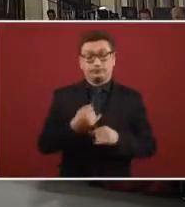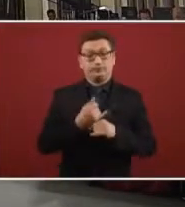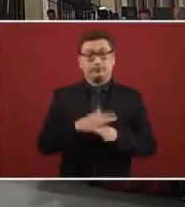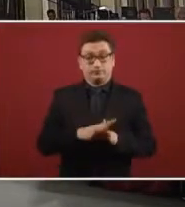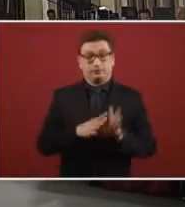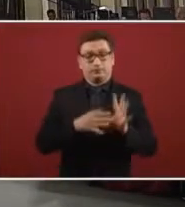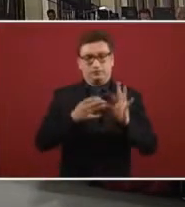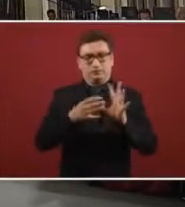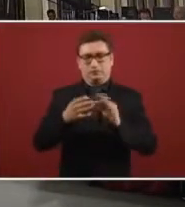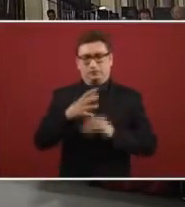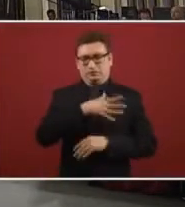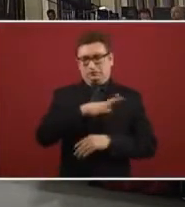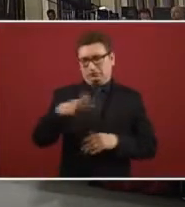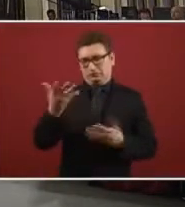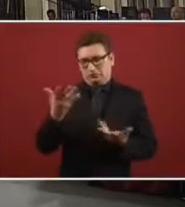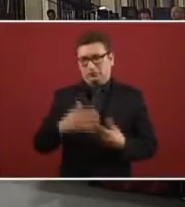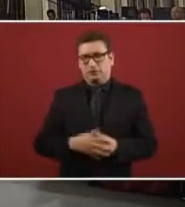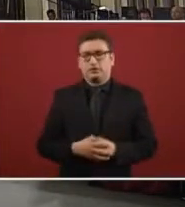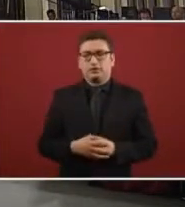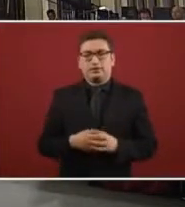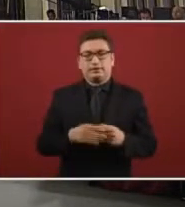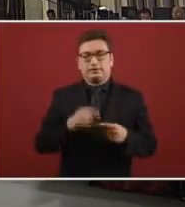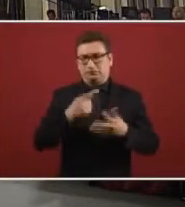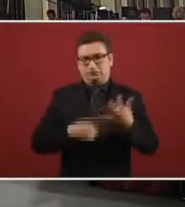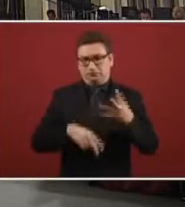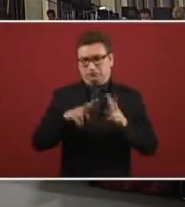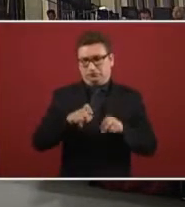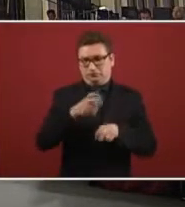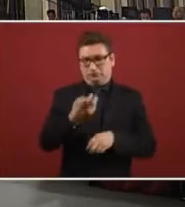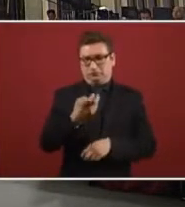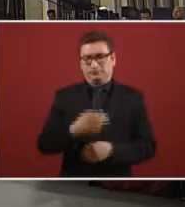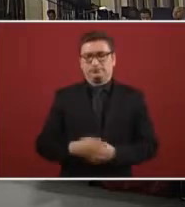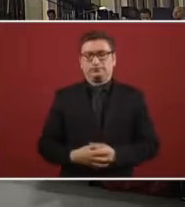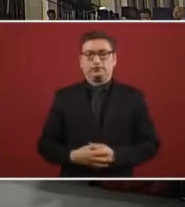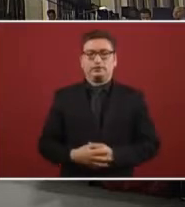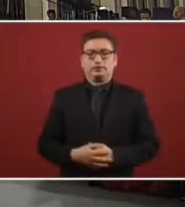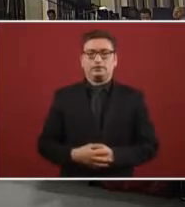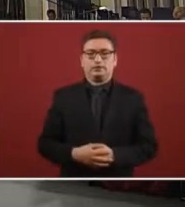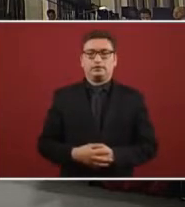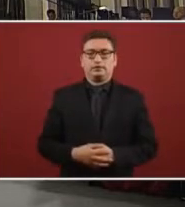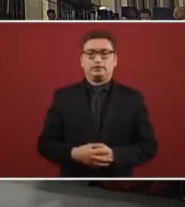so that's the general information regarding this matter